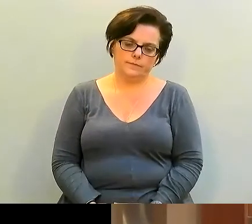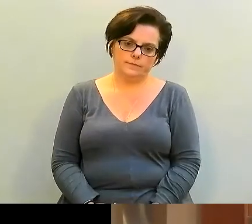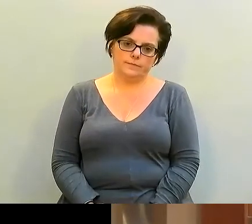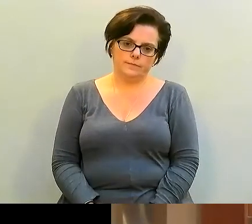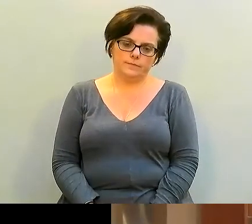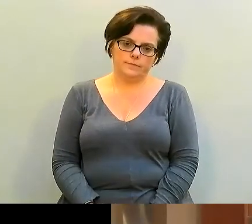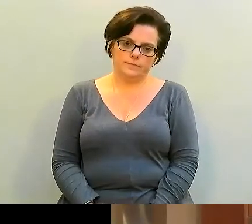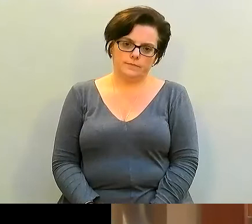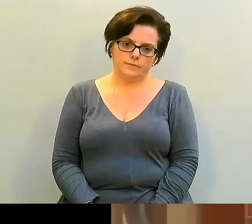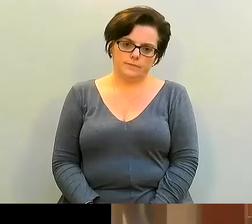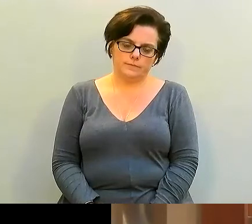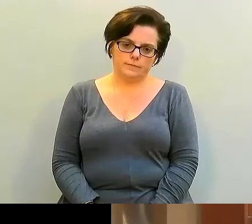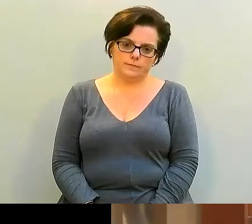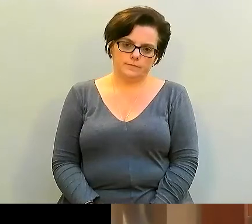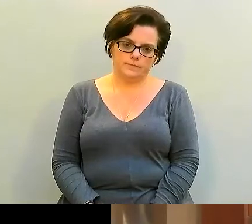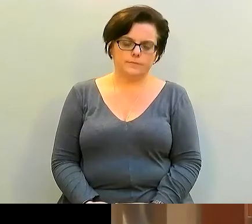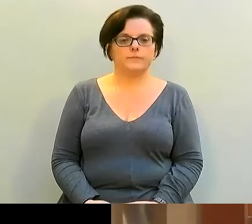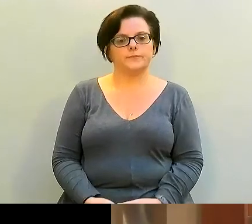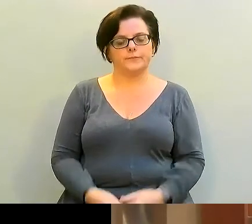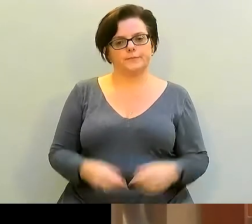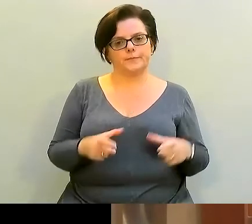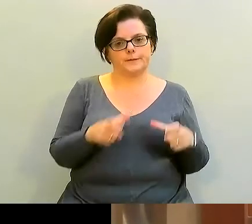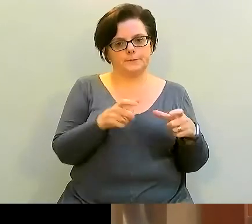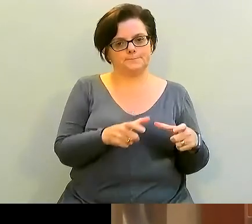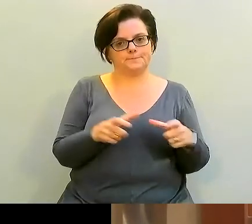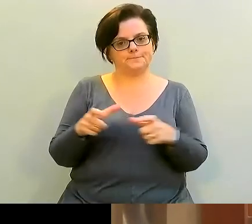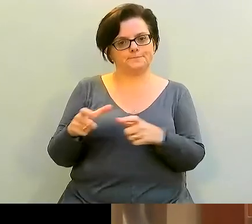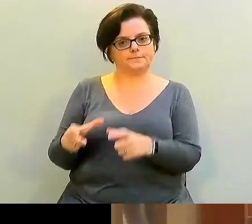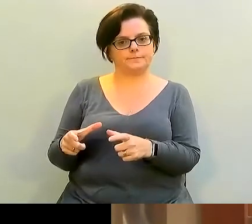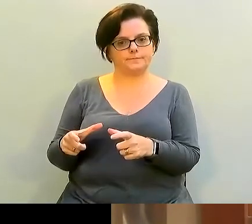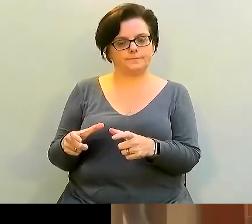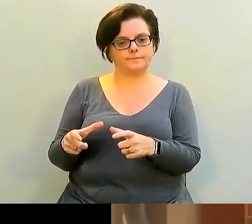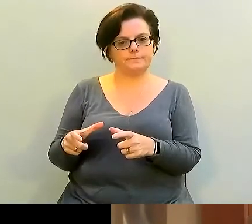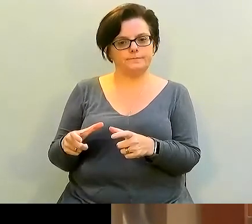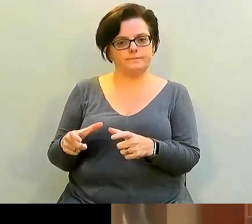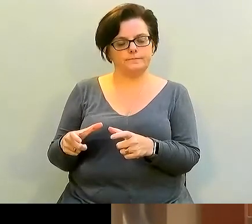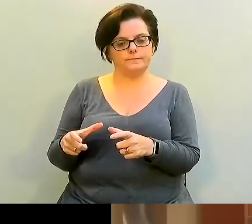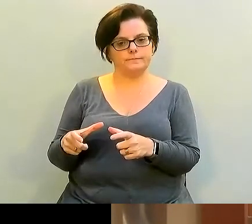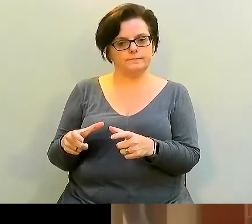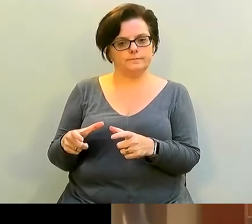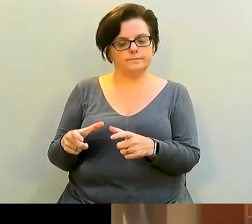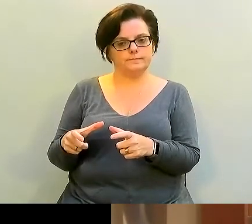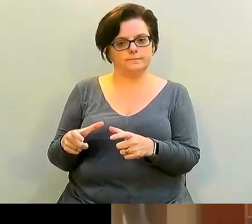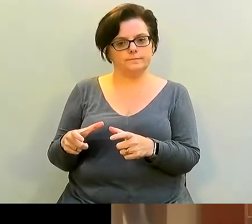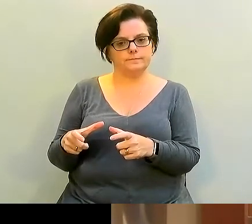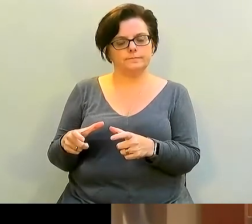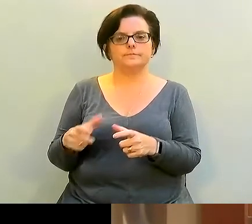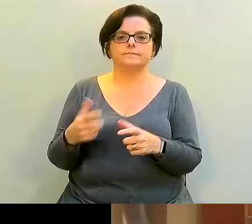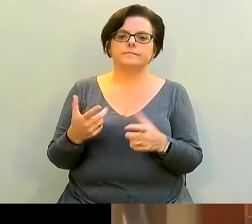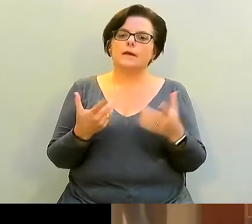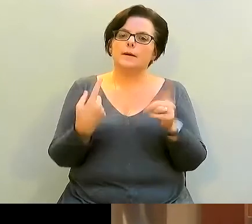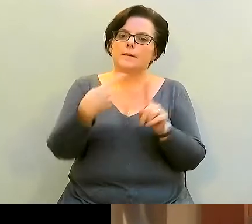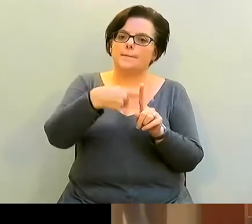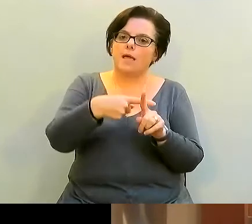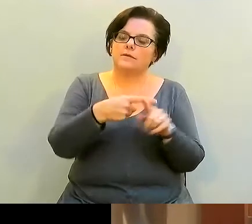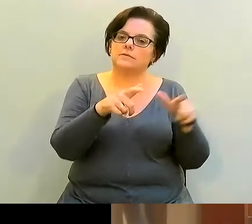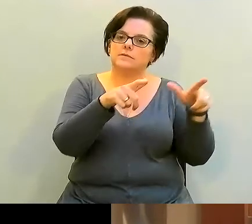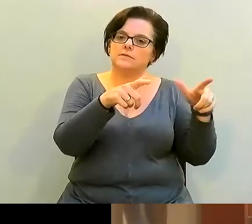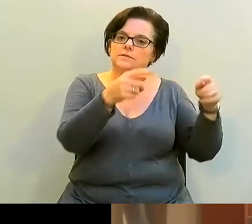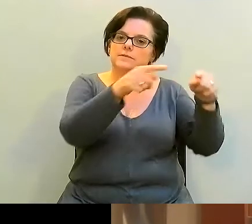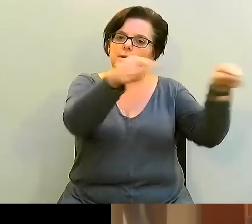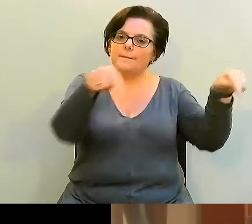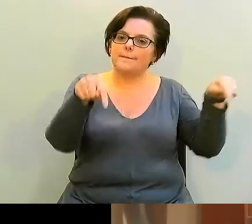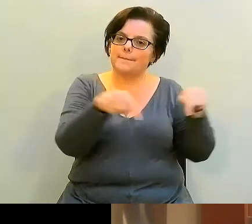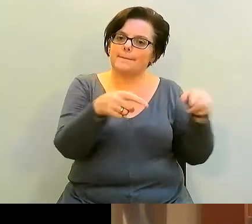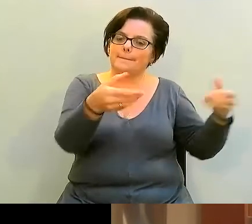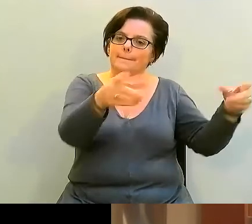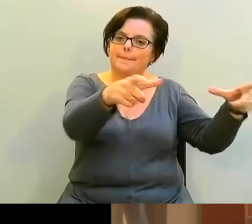have these laid out on my board but I'm also going to get my sheet pad which is prepared. My oven